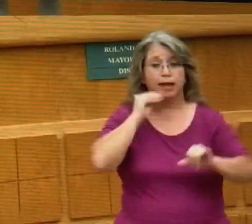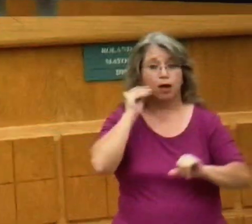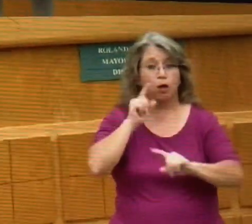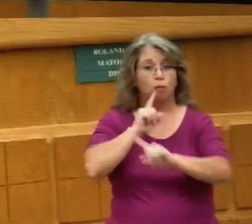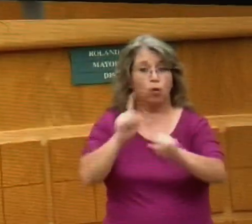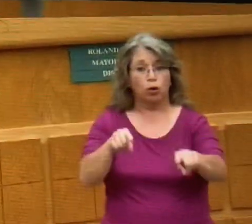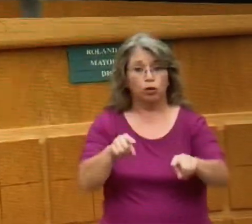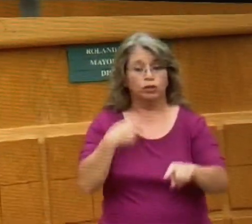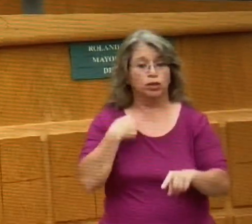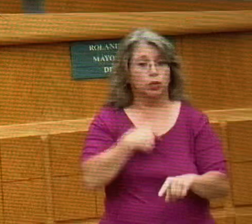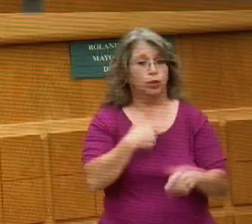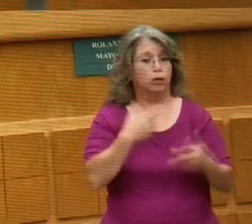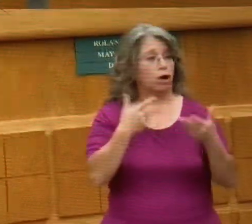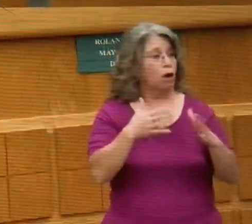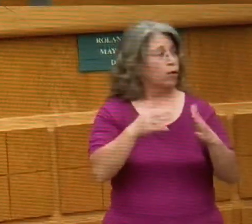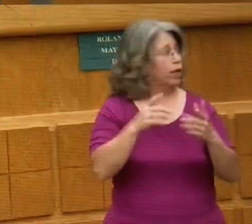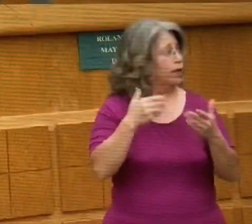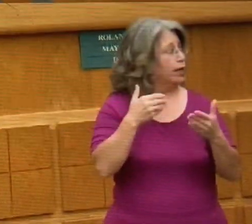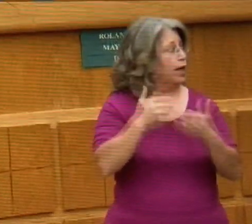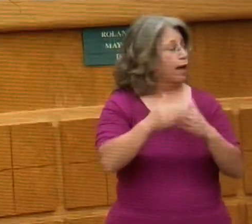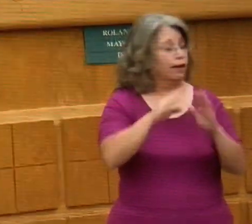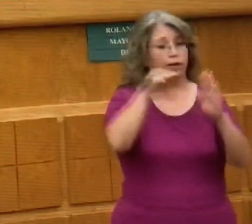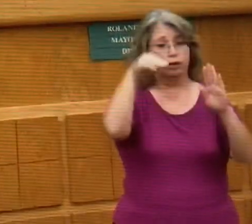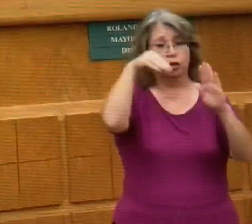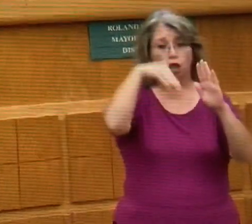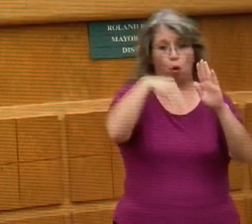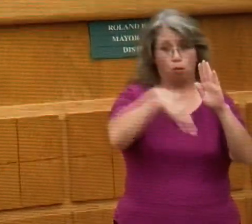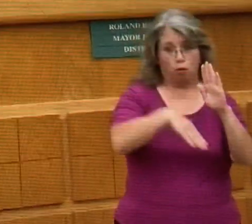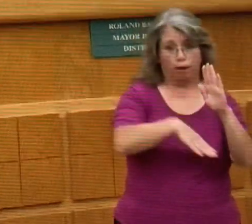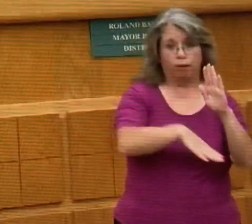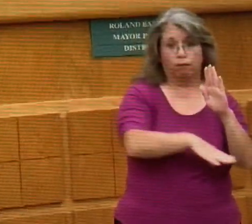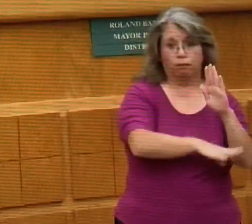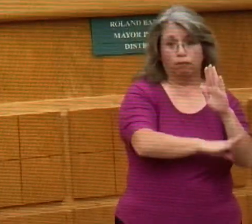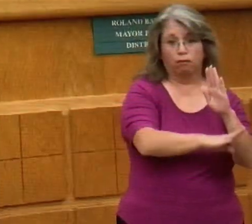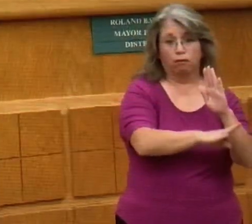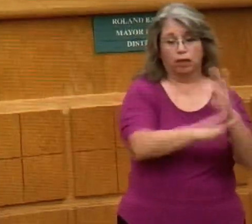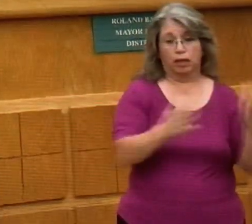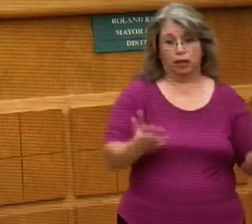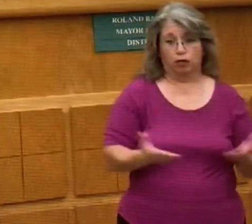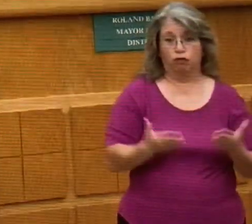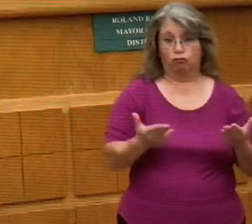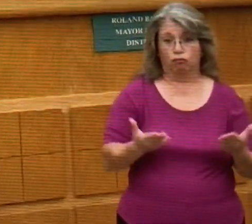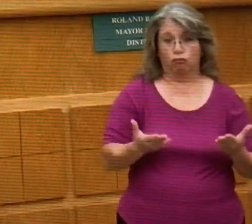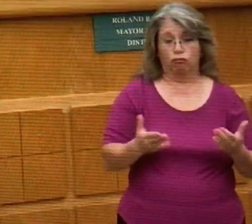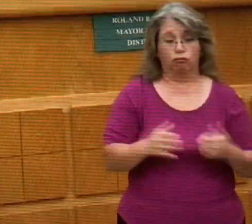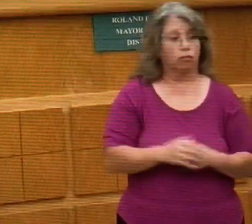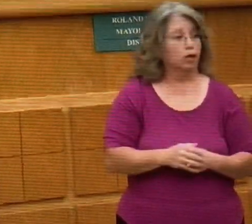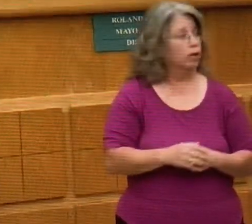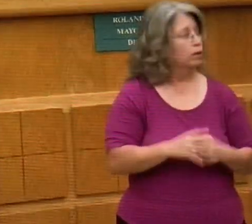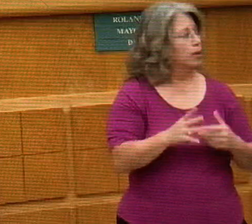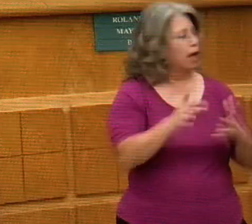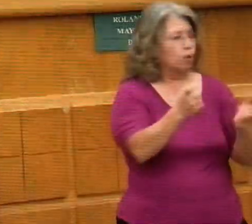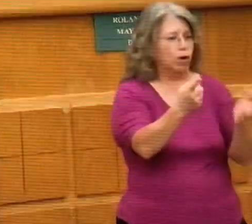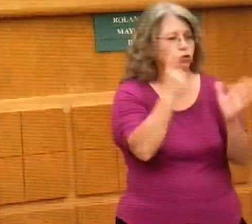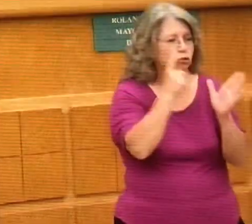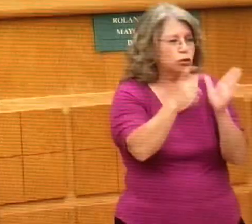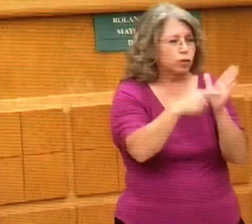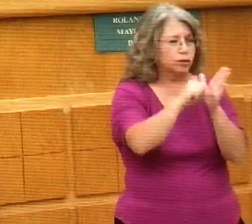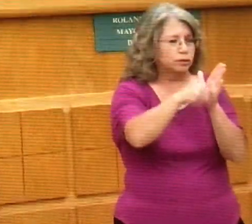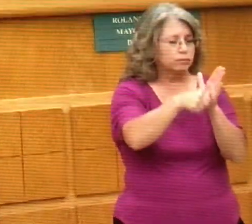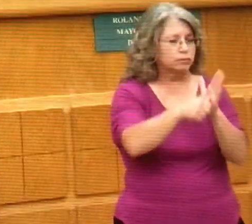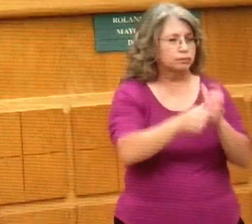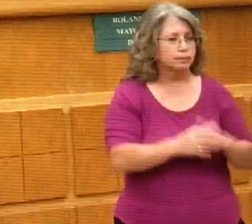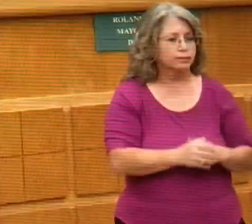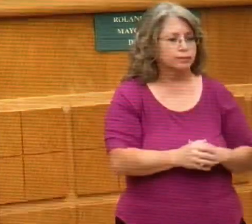amount of encounters that were happening, according to this index, in Nueces County. But what I want to draw your attention to is right